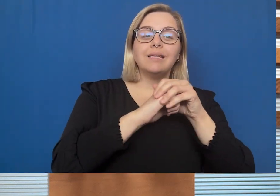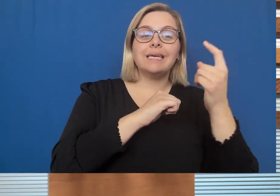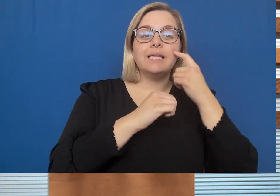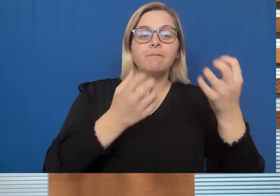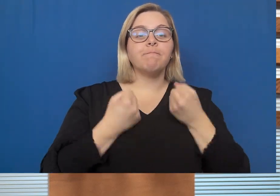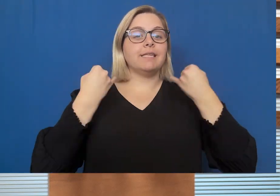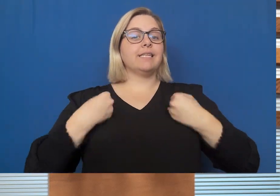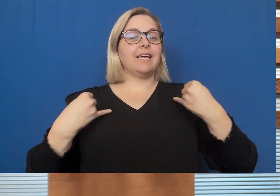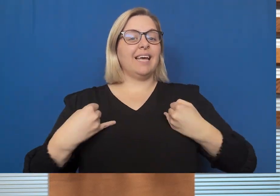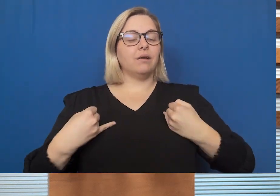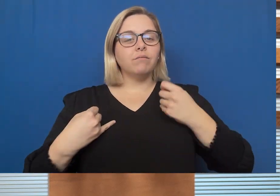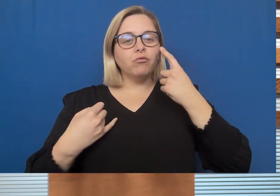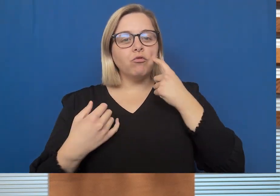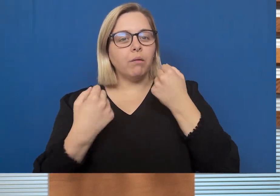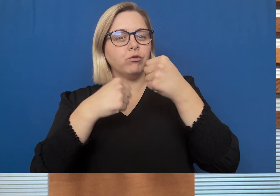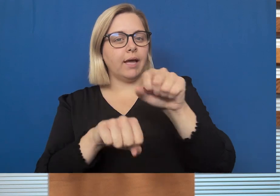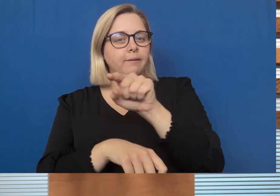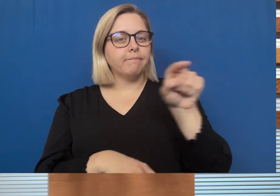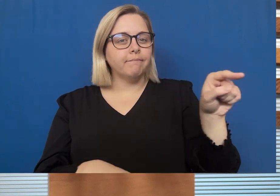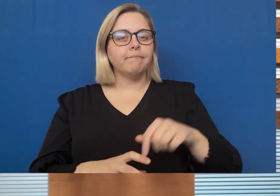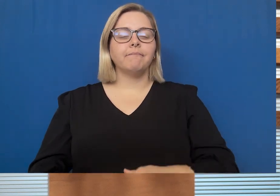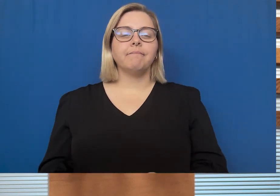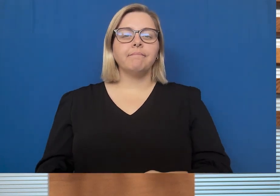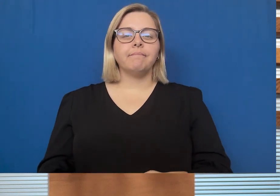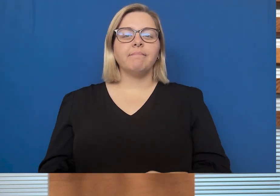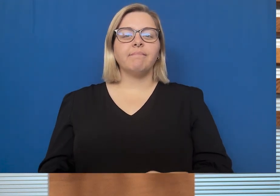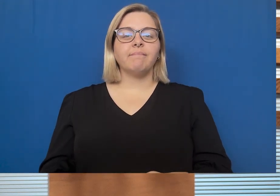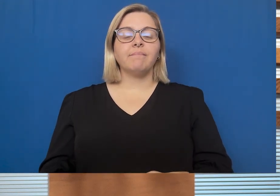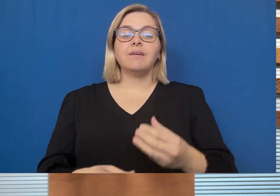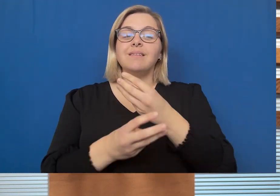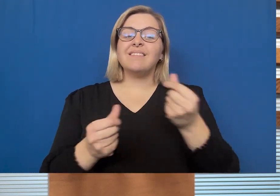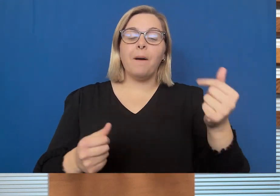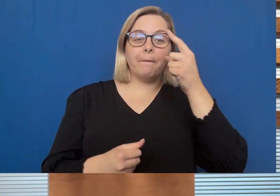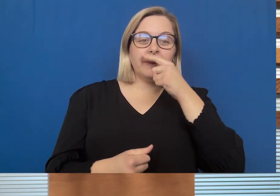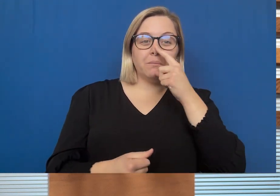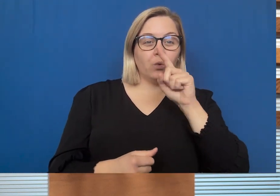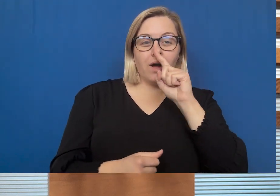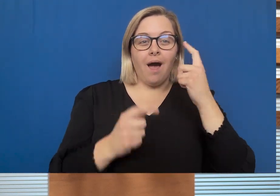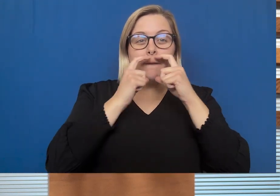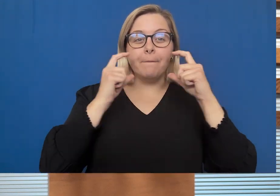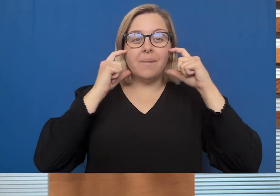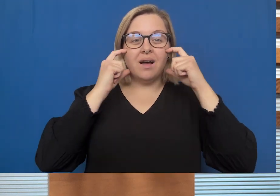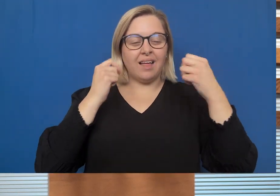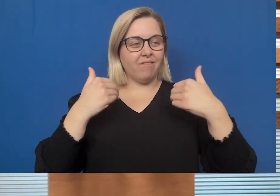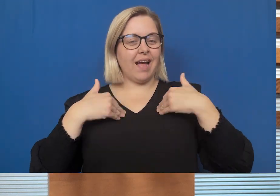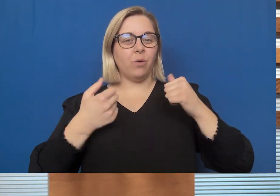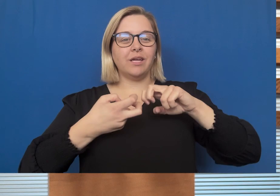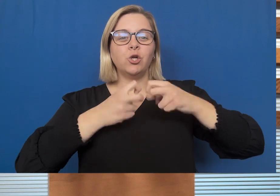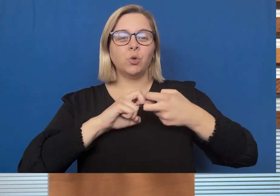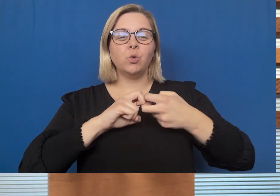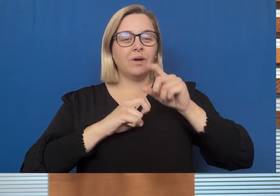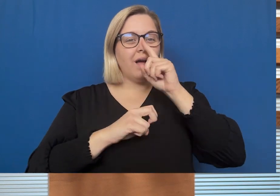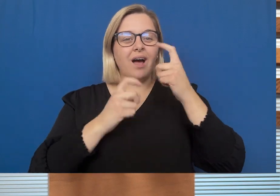Some people can't wear masks for their own health reasons. Others may choose to wear one to protect themselves,